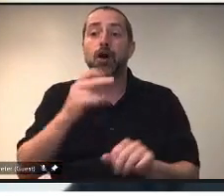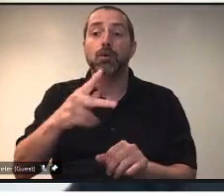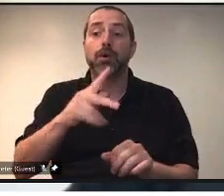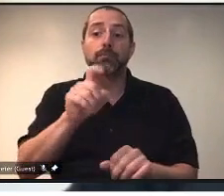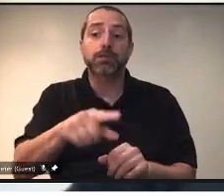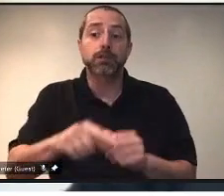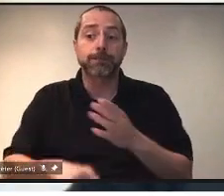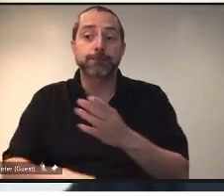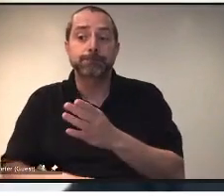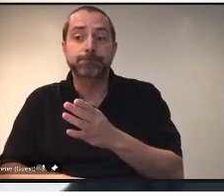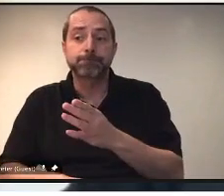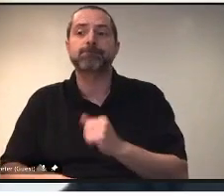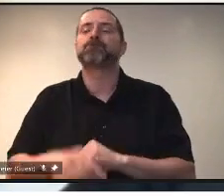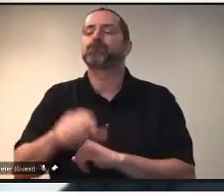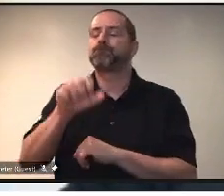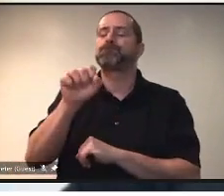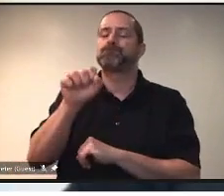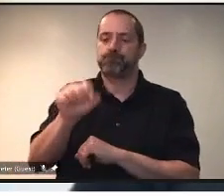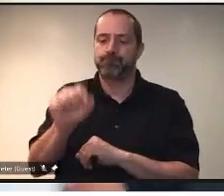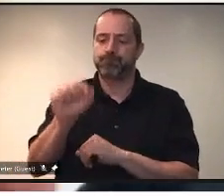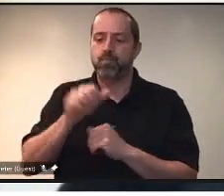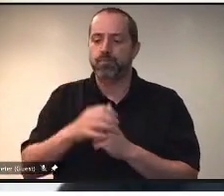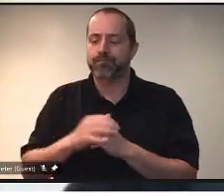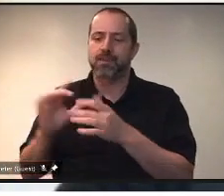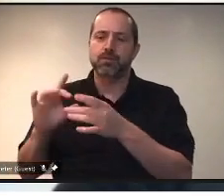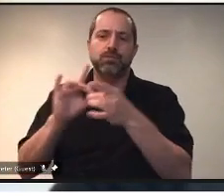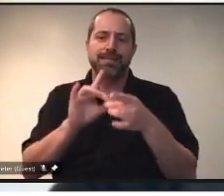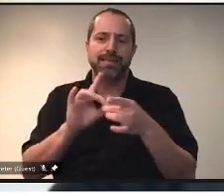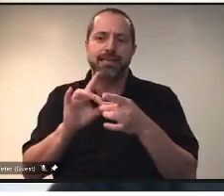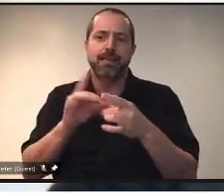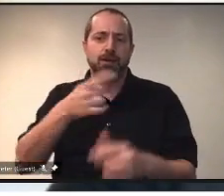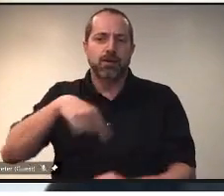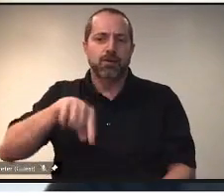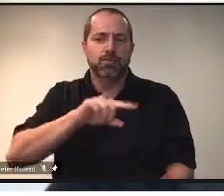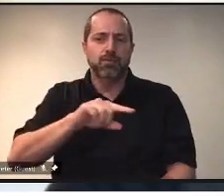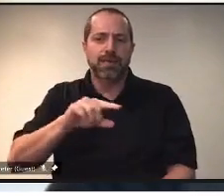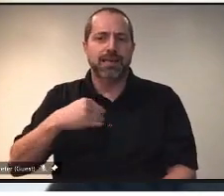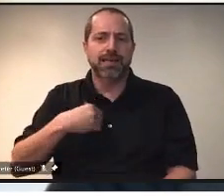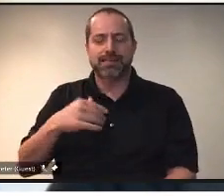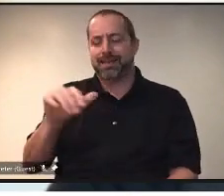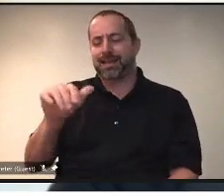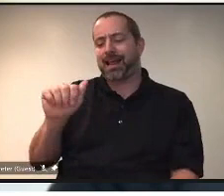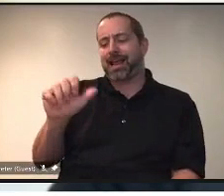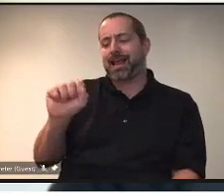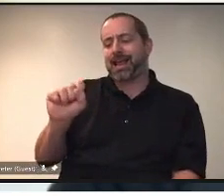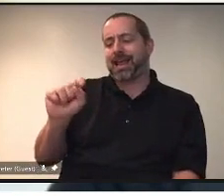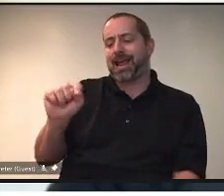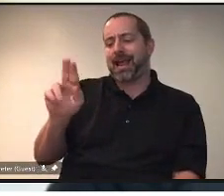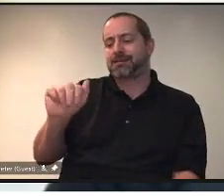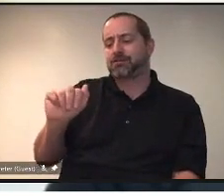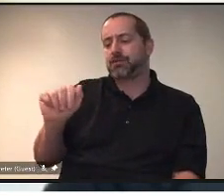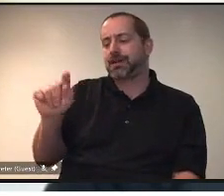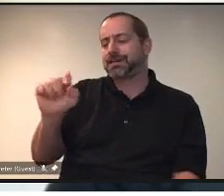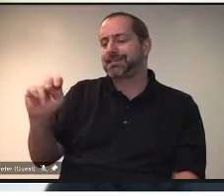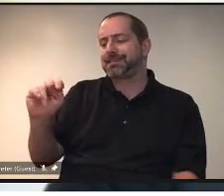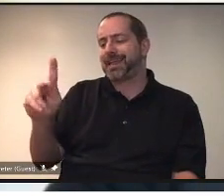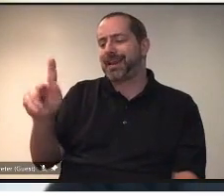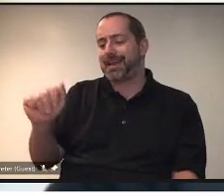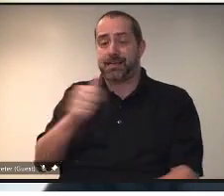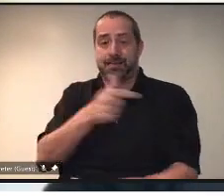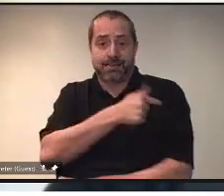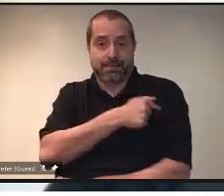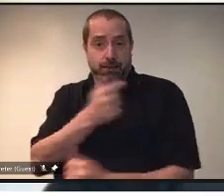Yeah, kind of related, but we see AstraZeneca going through the drive throughs in Regina and Saskatoon.